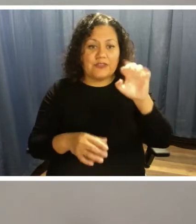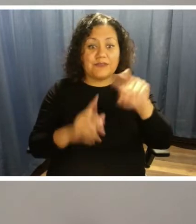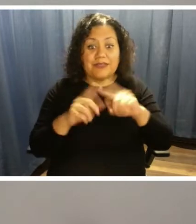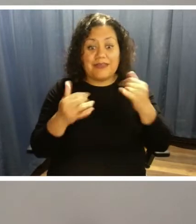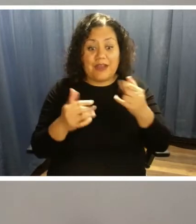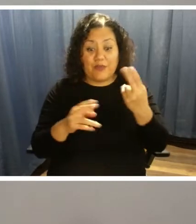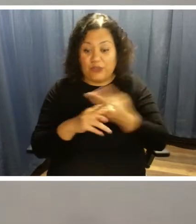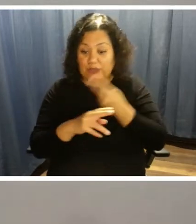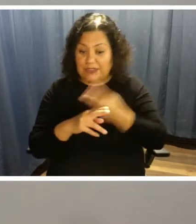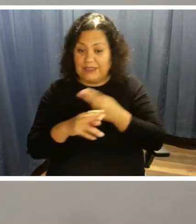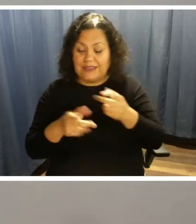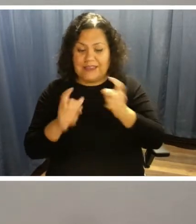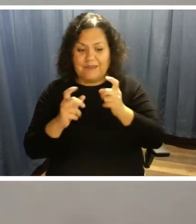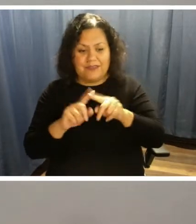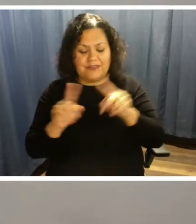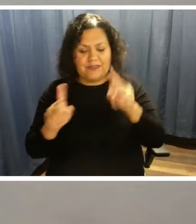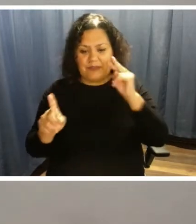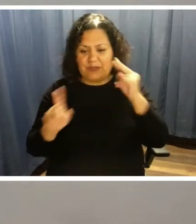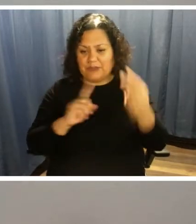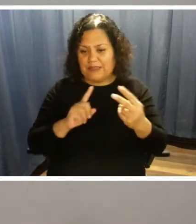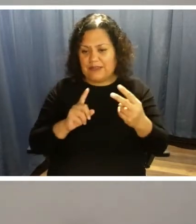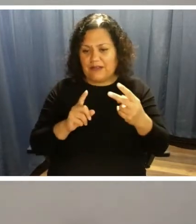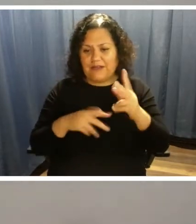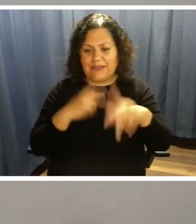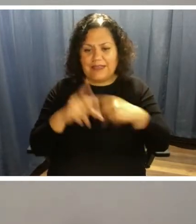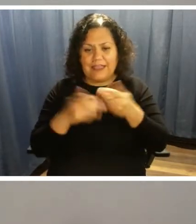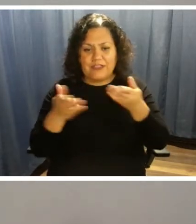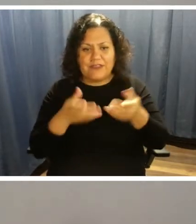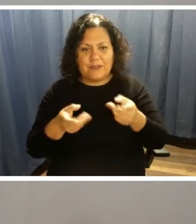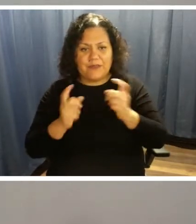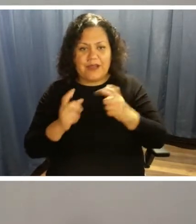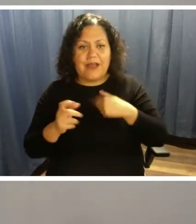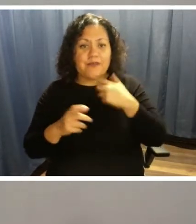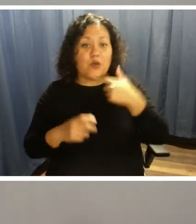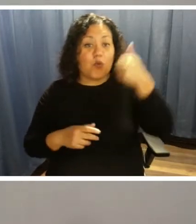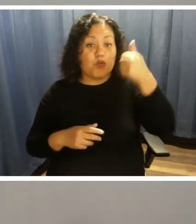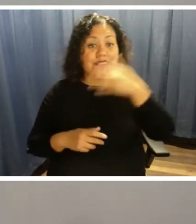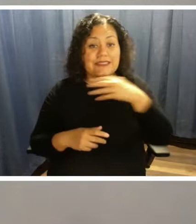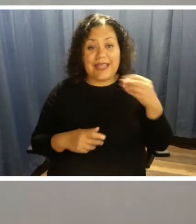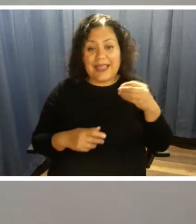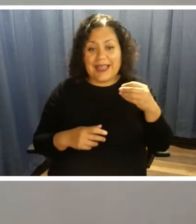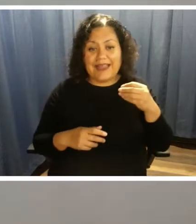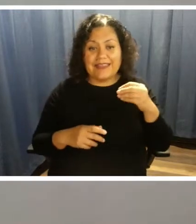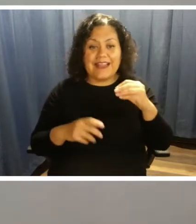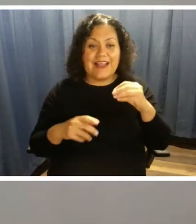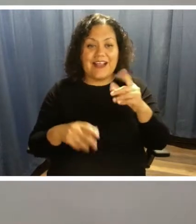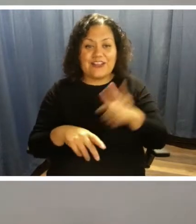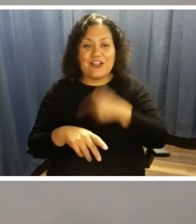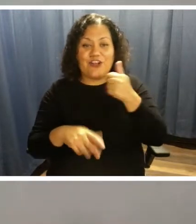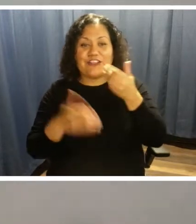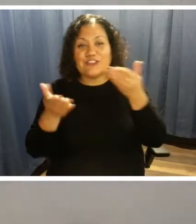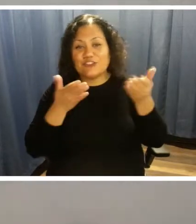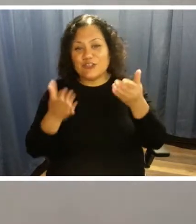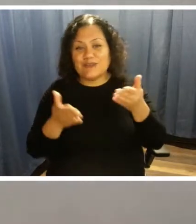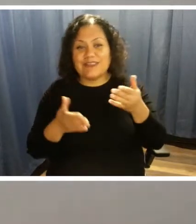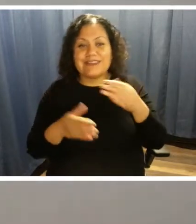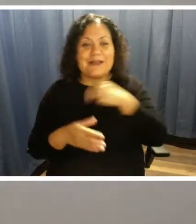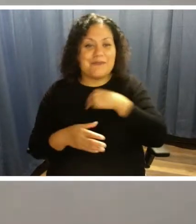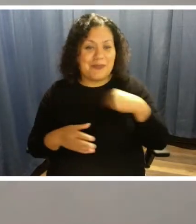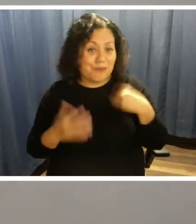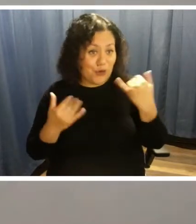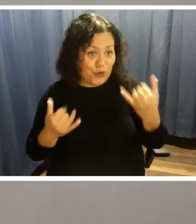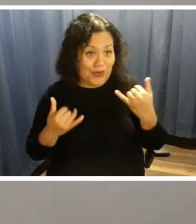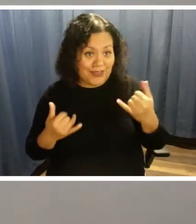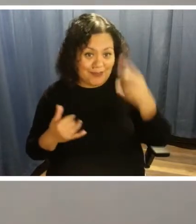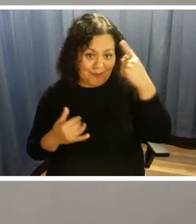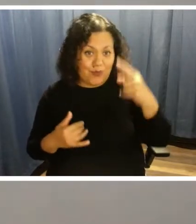that VIA provides. I am both the oldest and the longest serving member currently of the